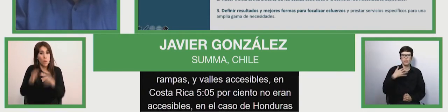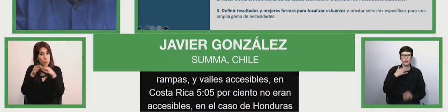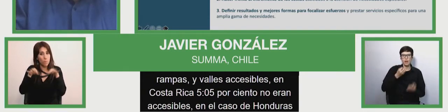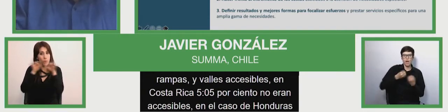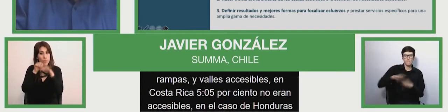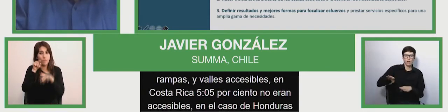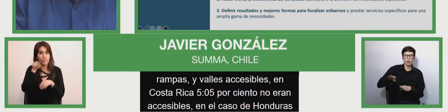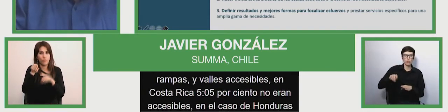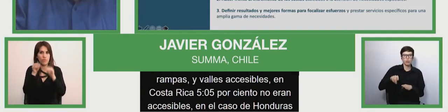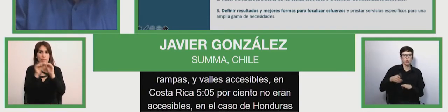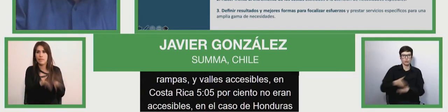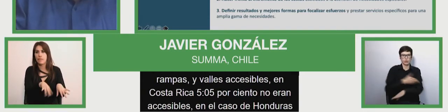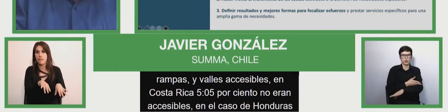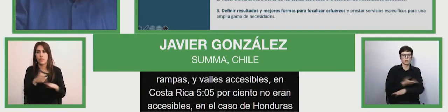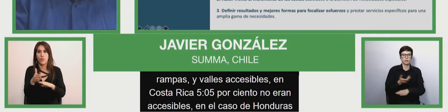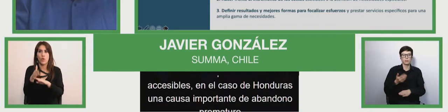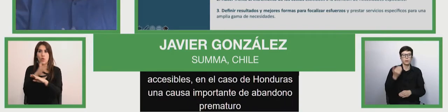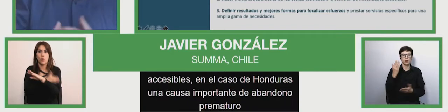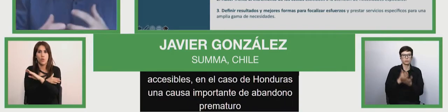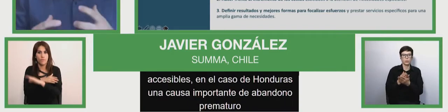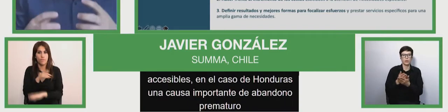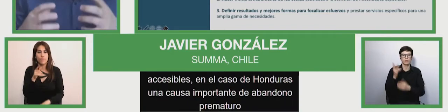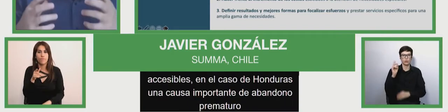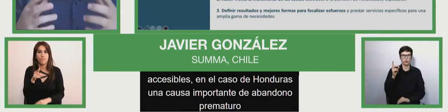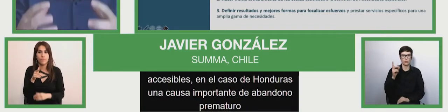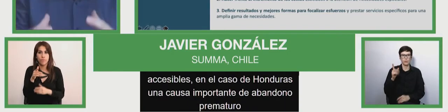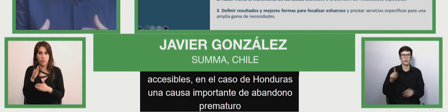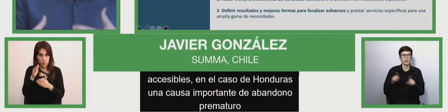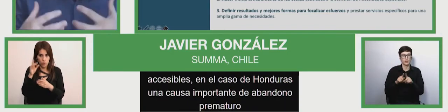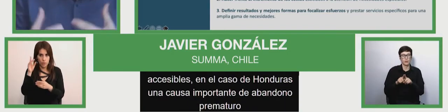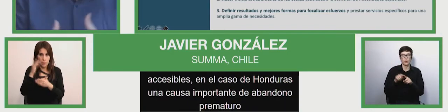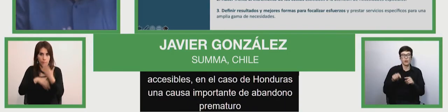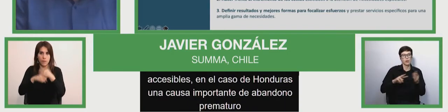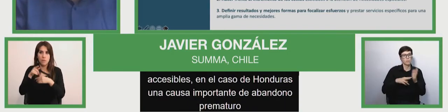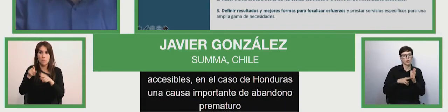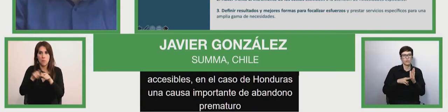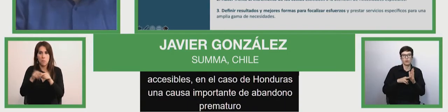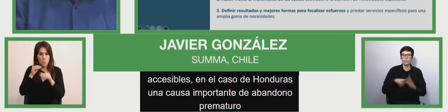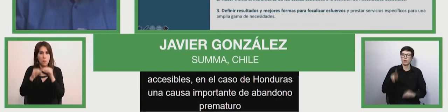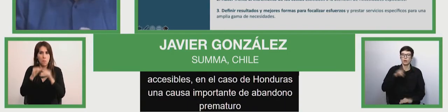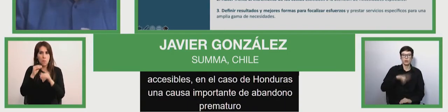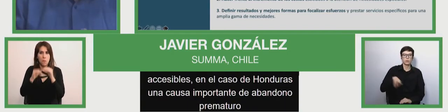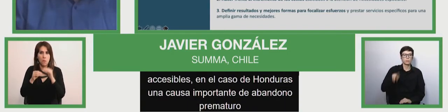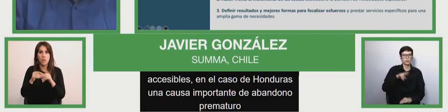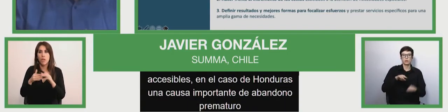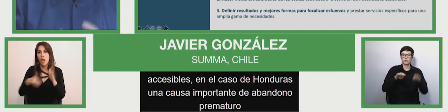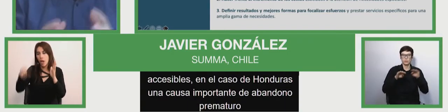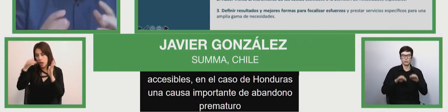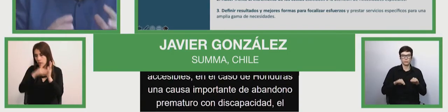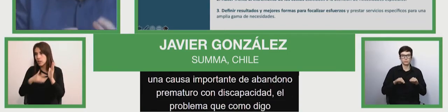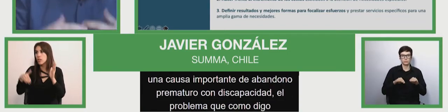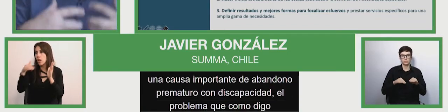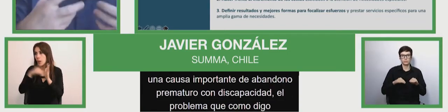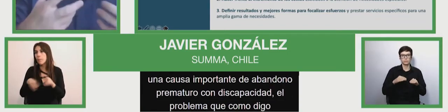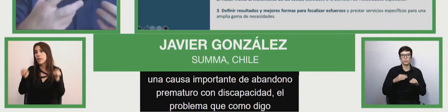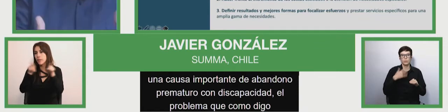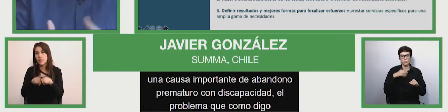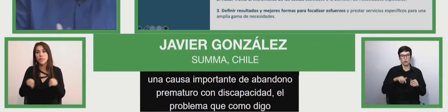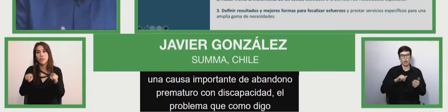studies. And this means that to adapt to school,